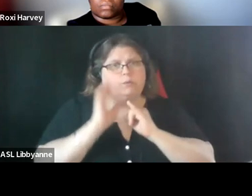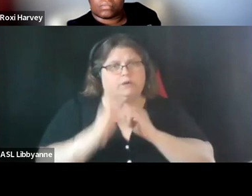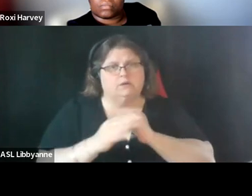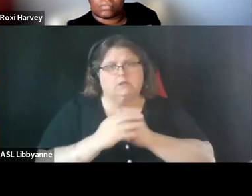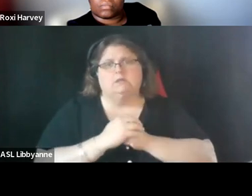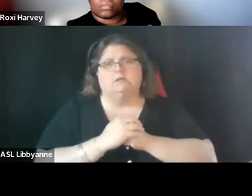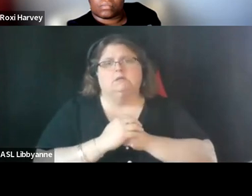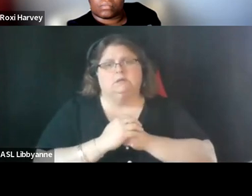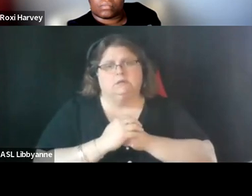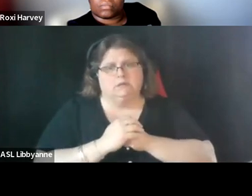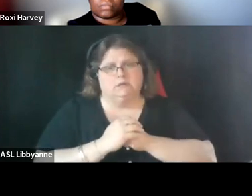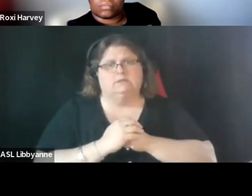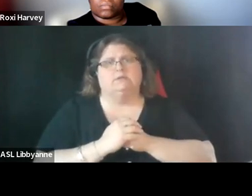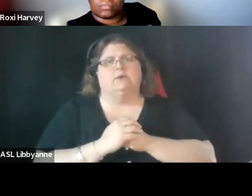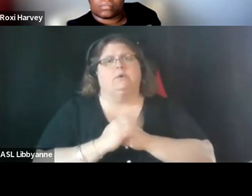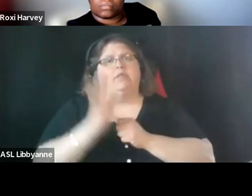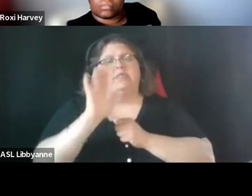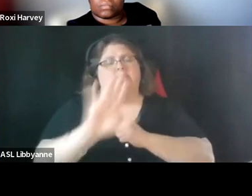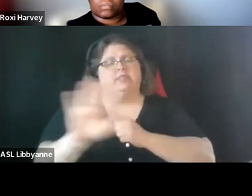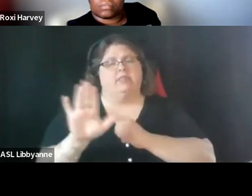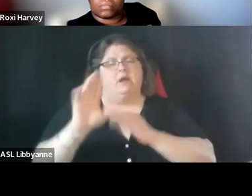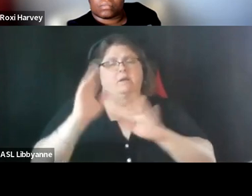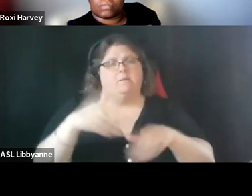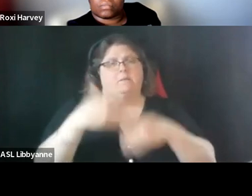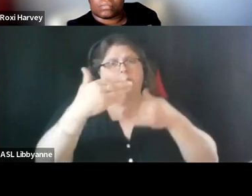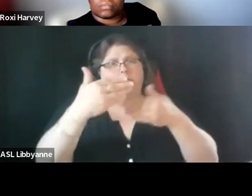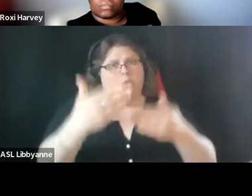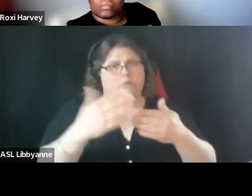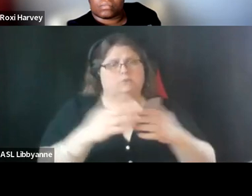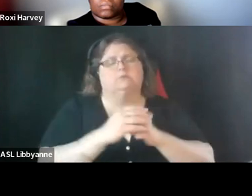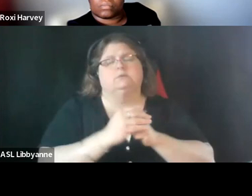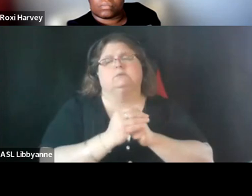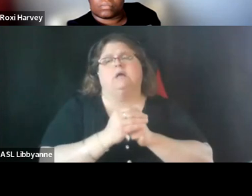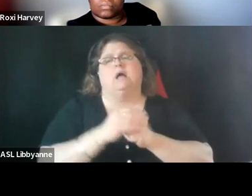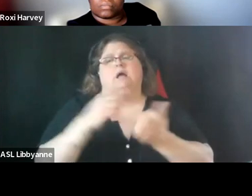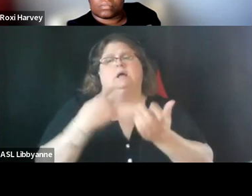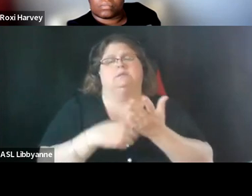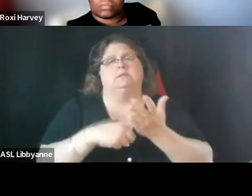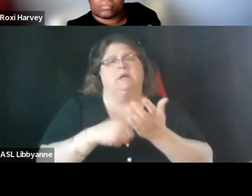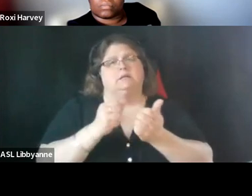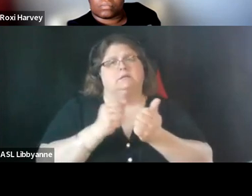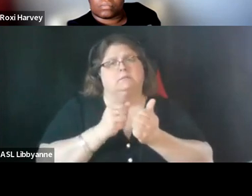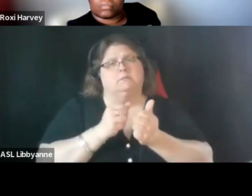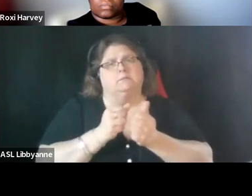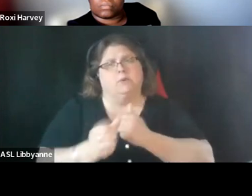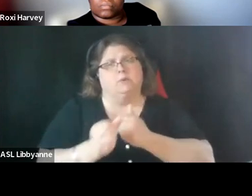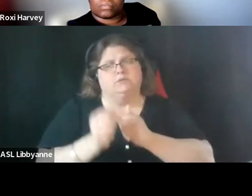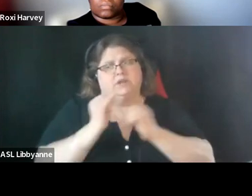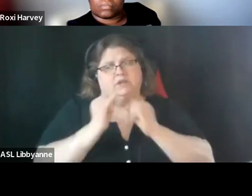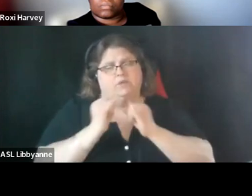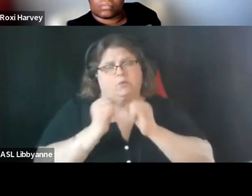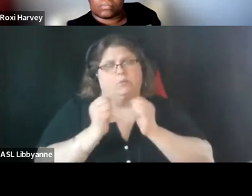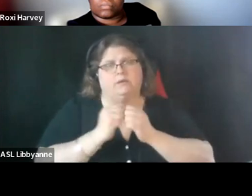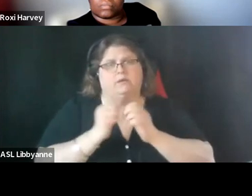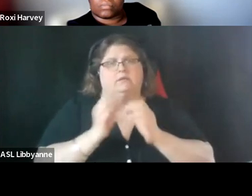the proposals and discussing um post interview um with the rest of the committees we